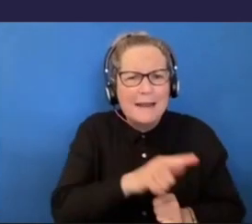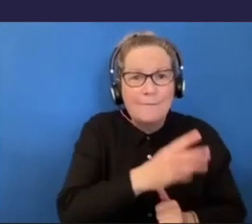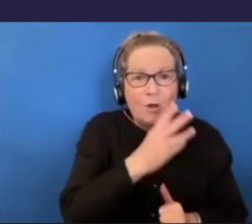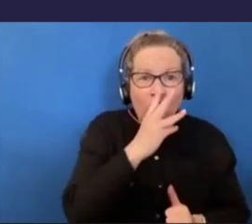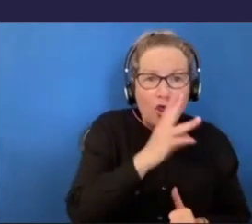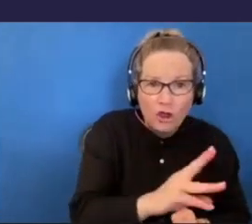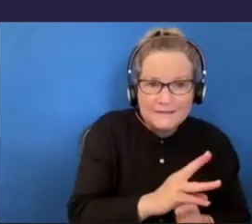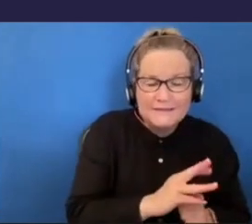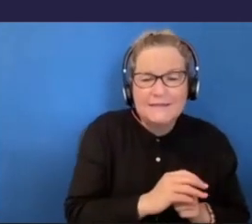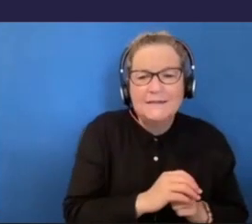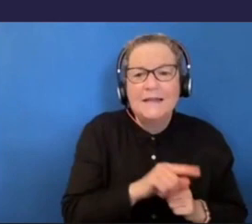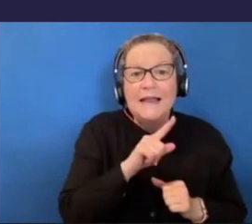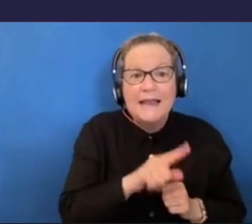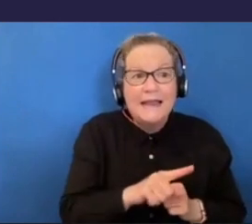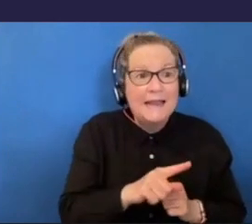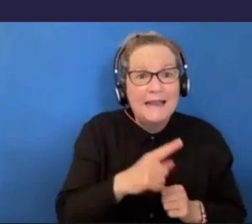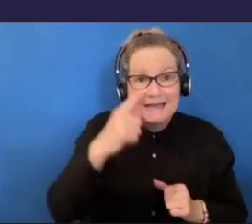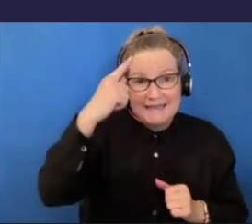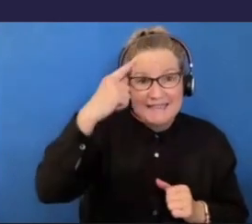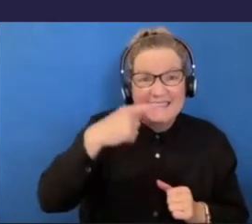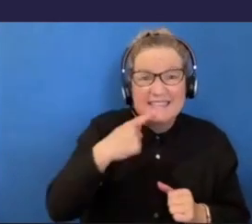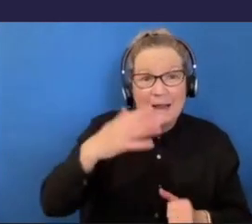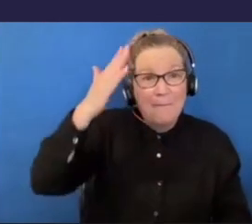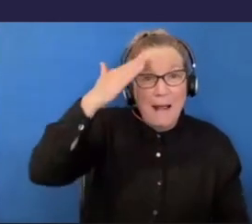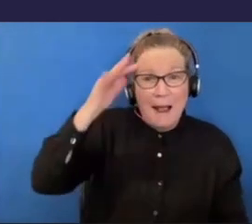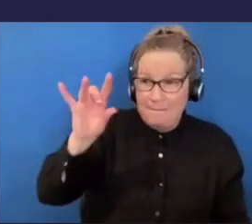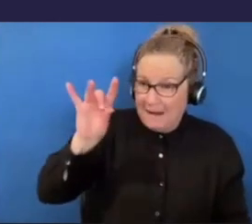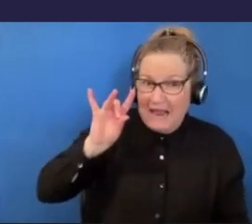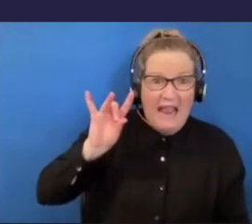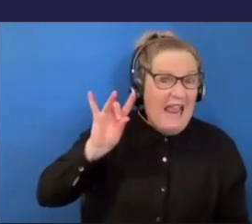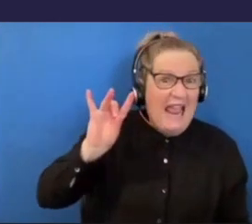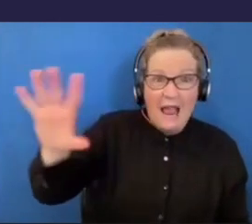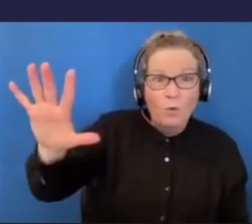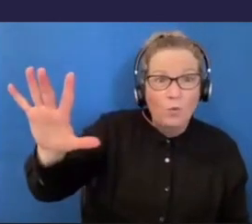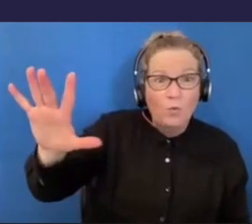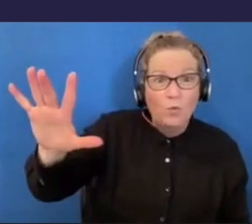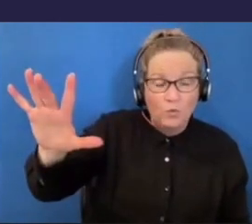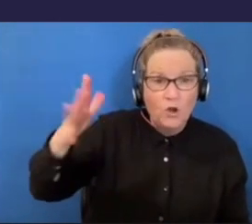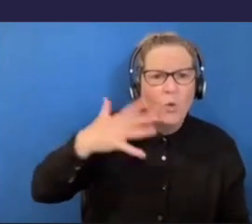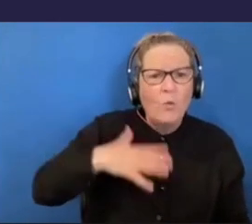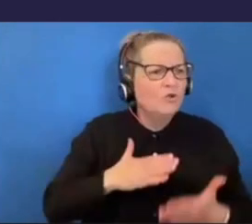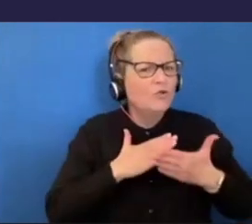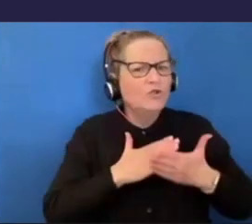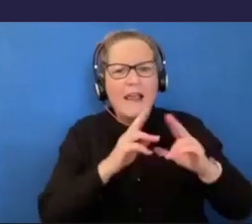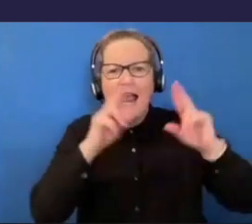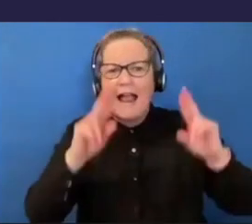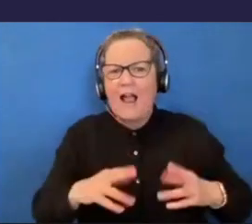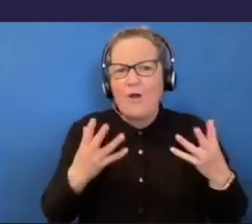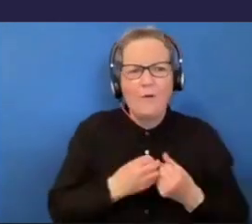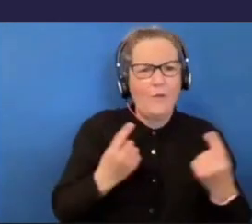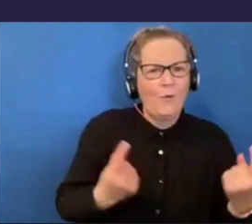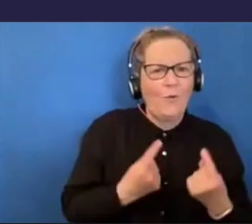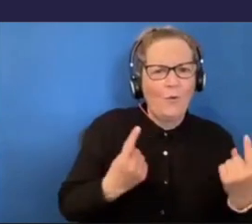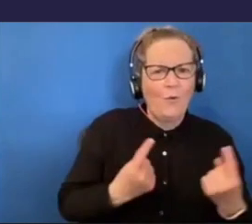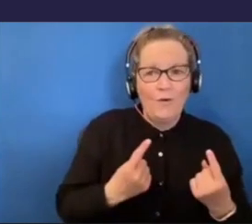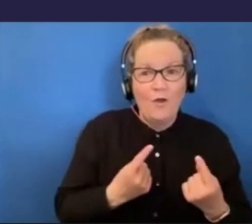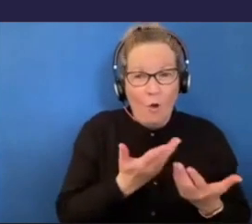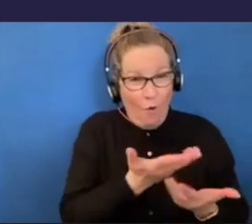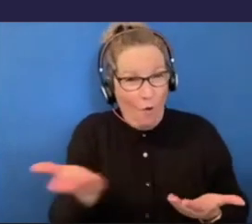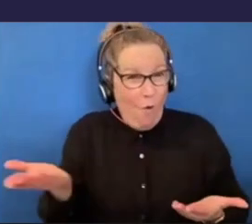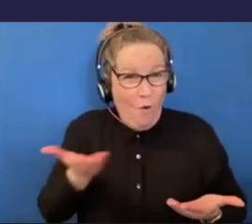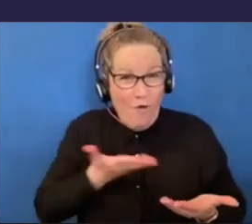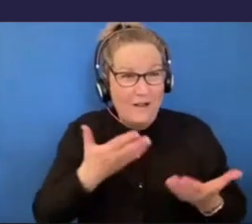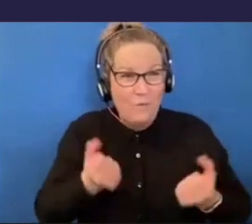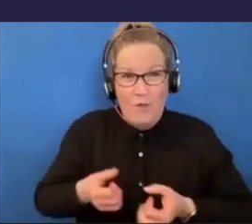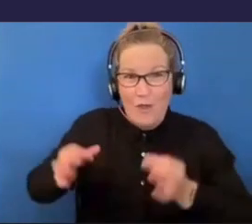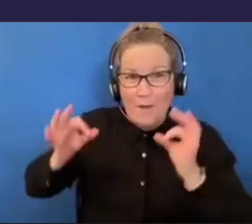finally managed to give his mom the boot and he's looking for someone to share his space with. I mean, we're all looking for the ideal housemate, uh, someone